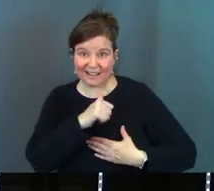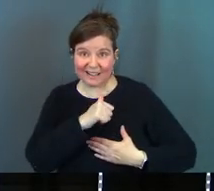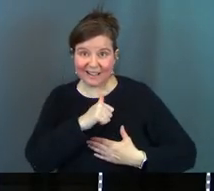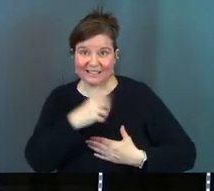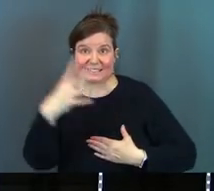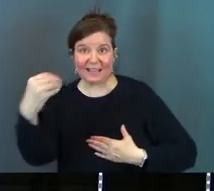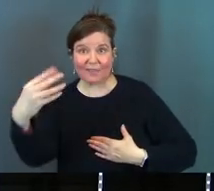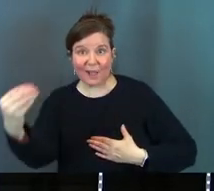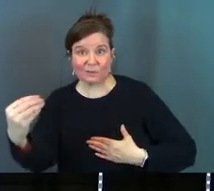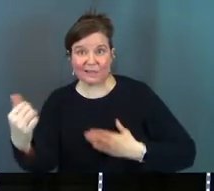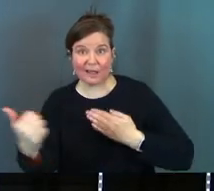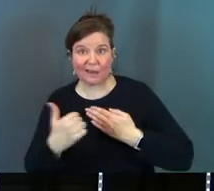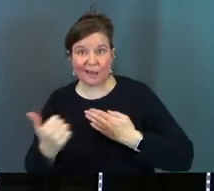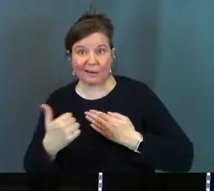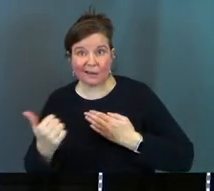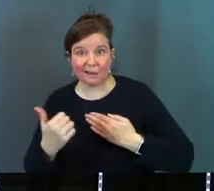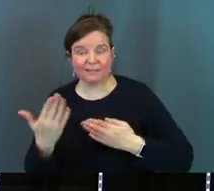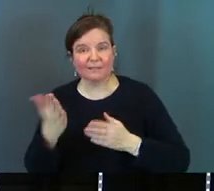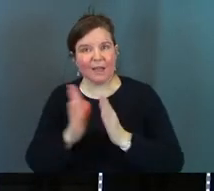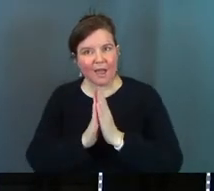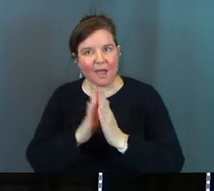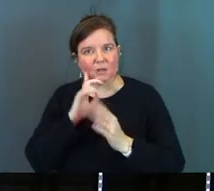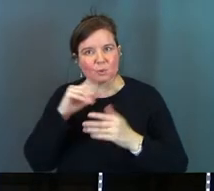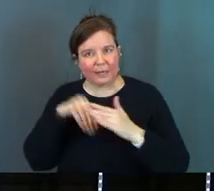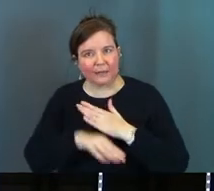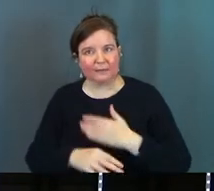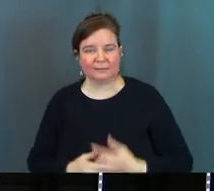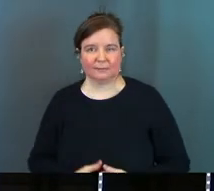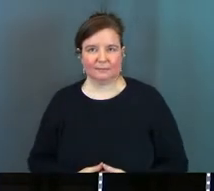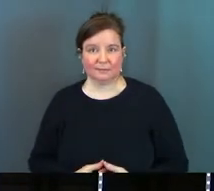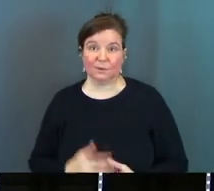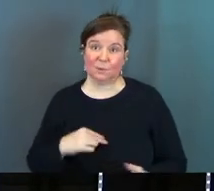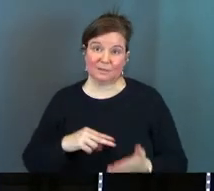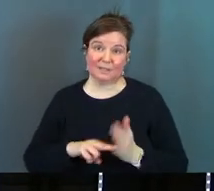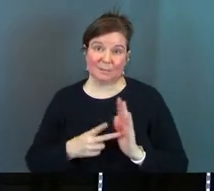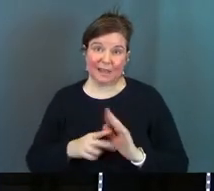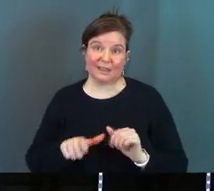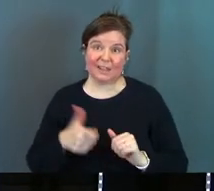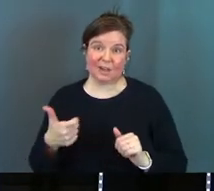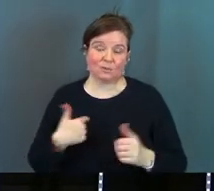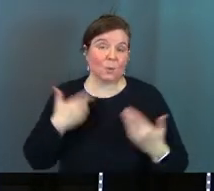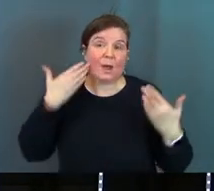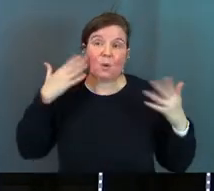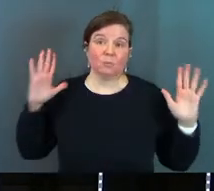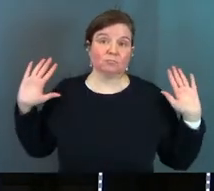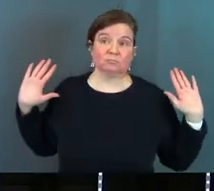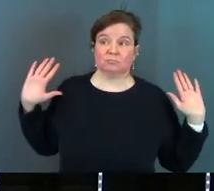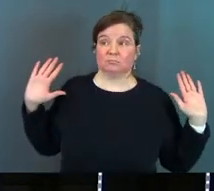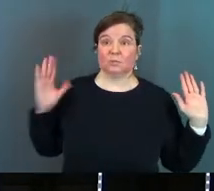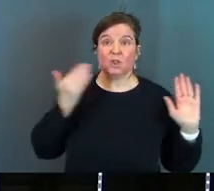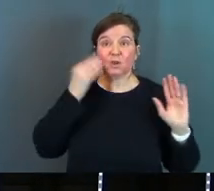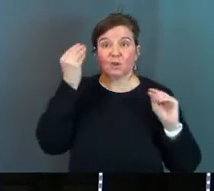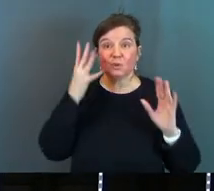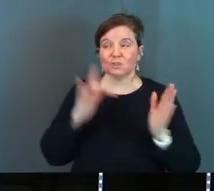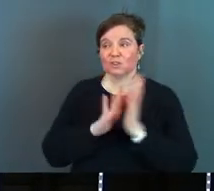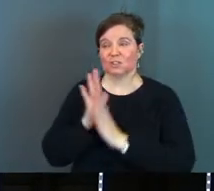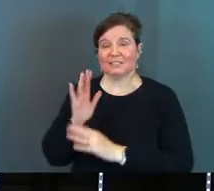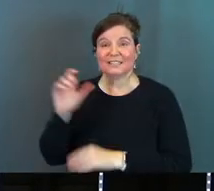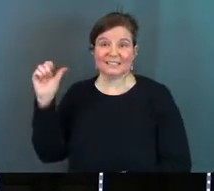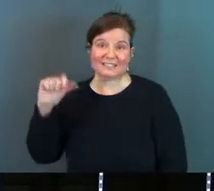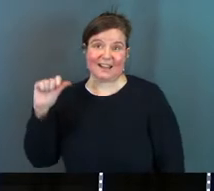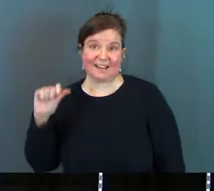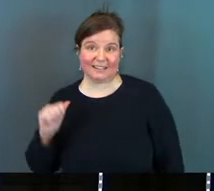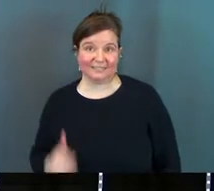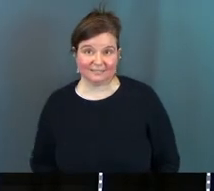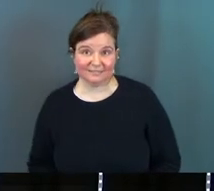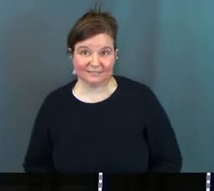he's on the outside asking to get in which implies the other I don't know the good news is is that Jesus is knocking